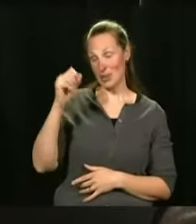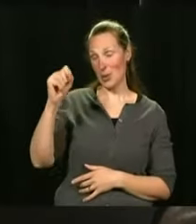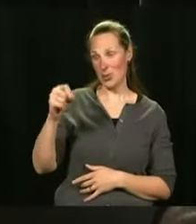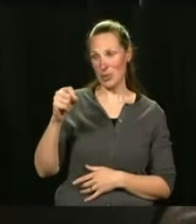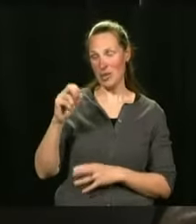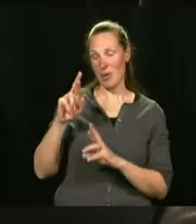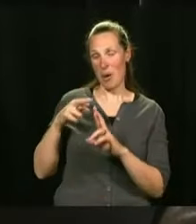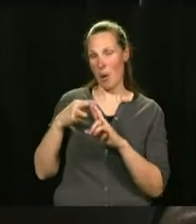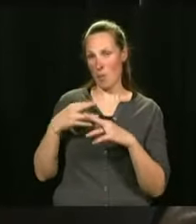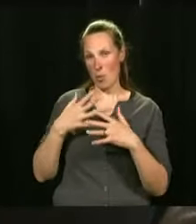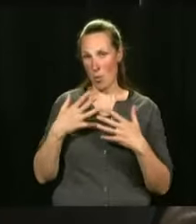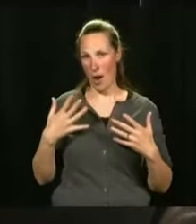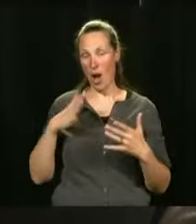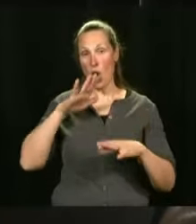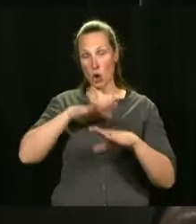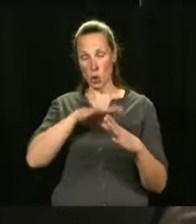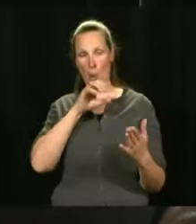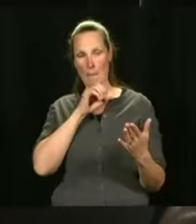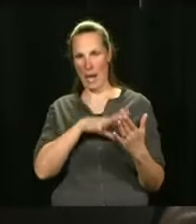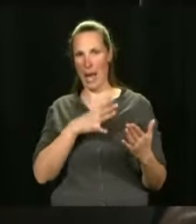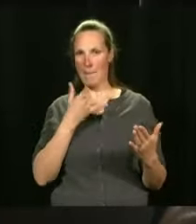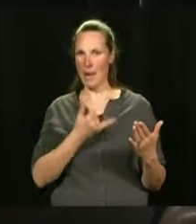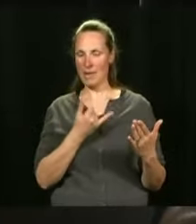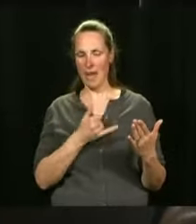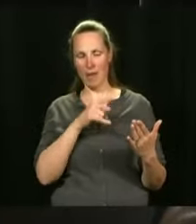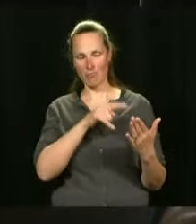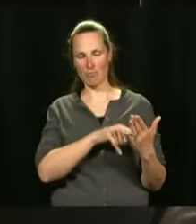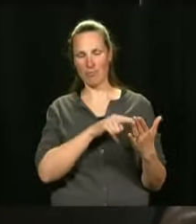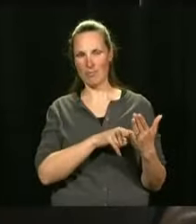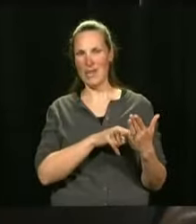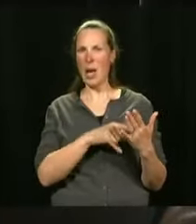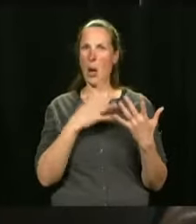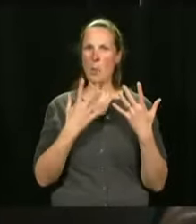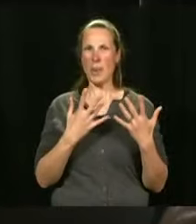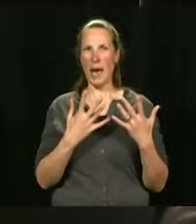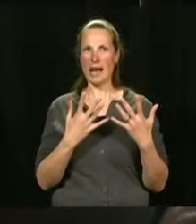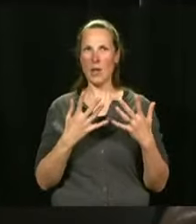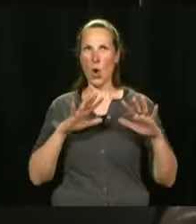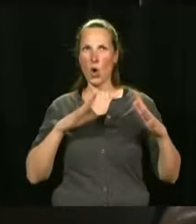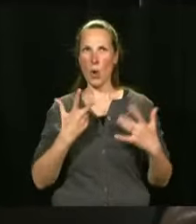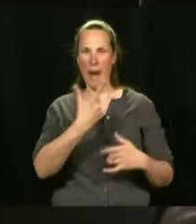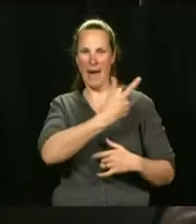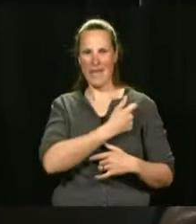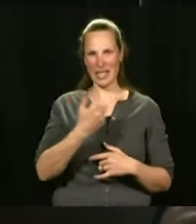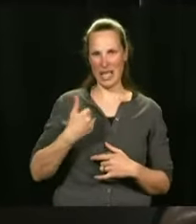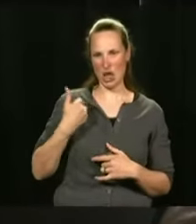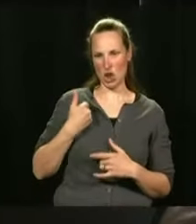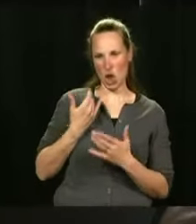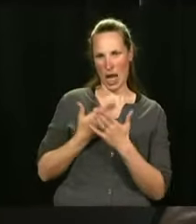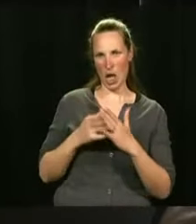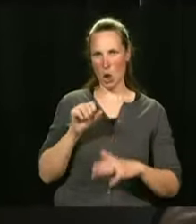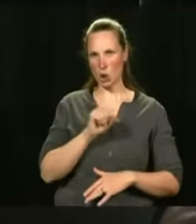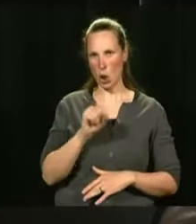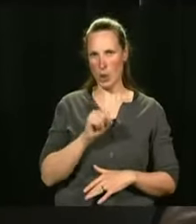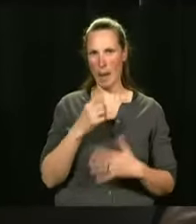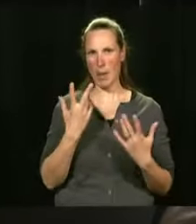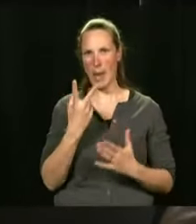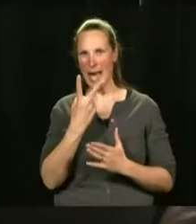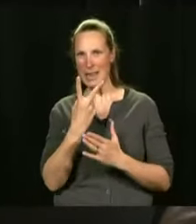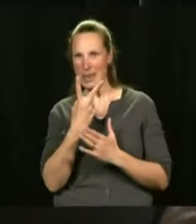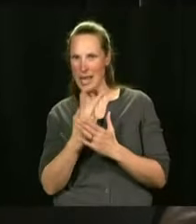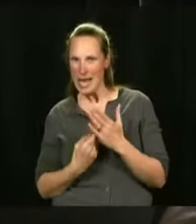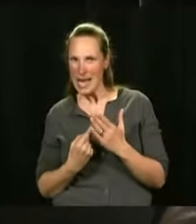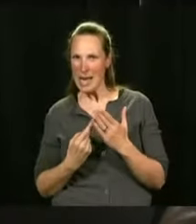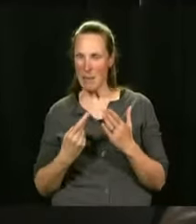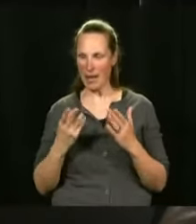that's why in our plan, obviously, it's going to be a hybrid model. Either, well, in certain